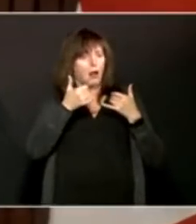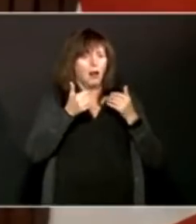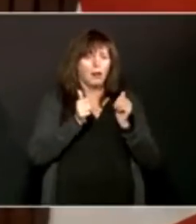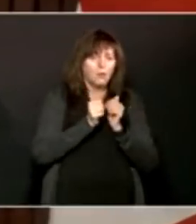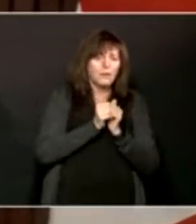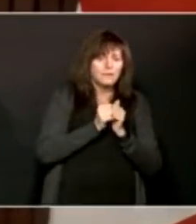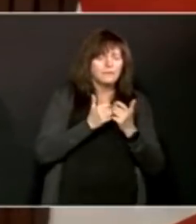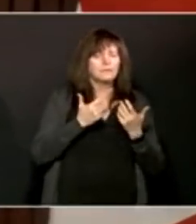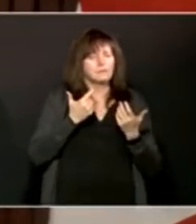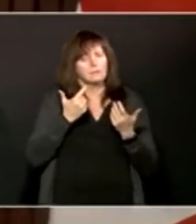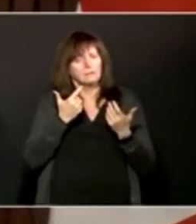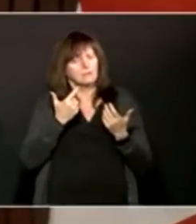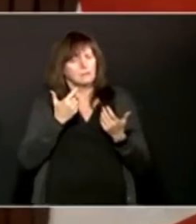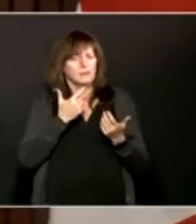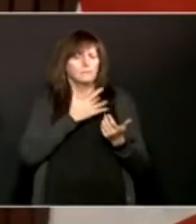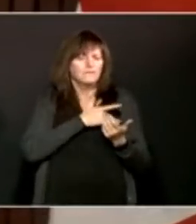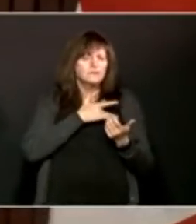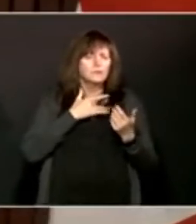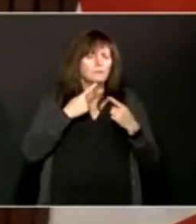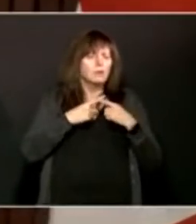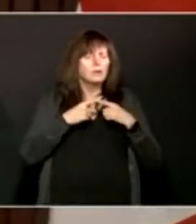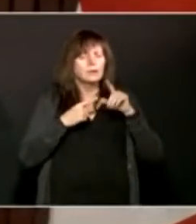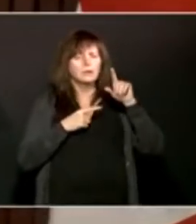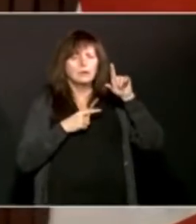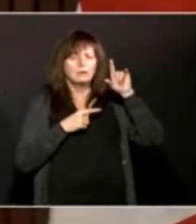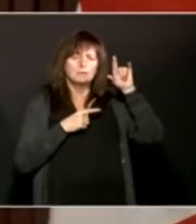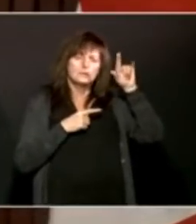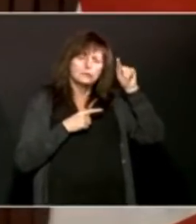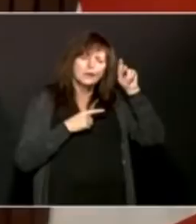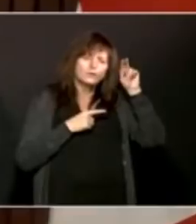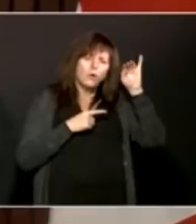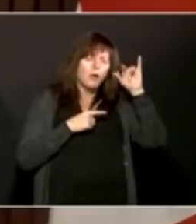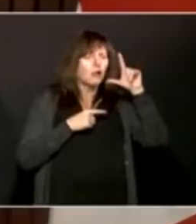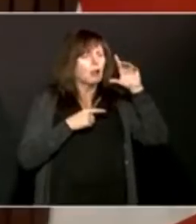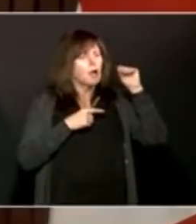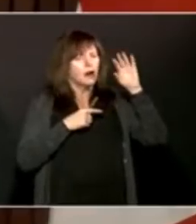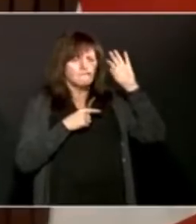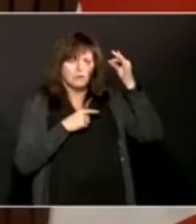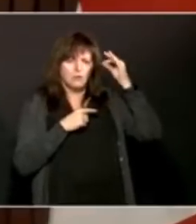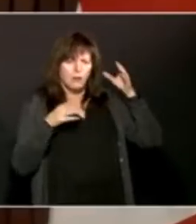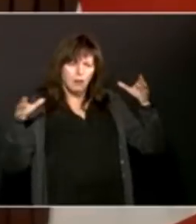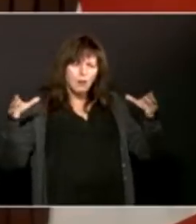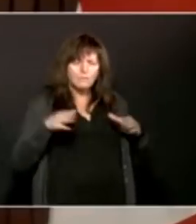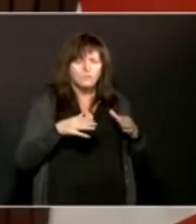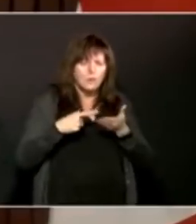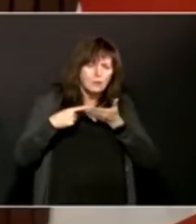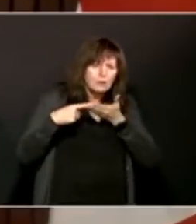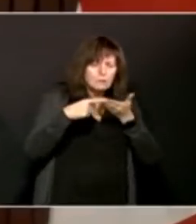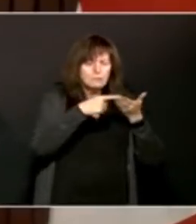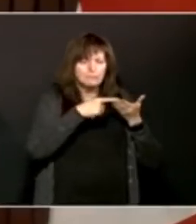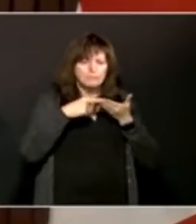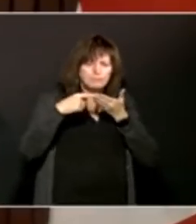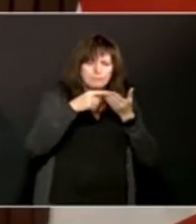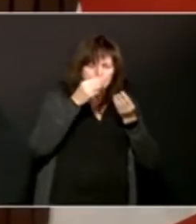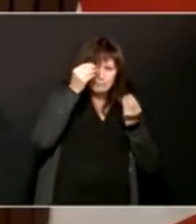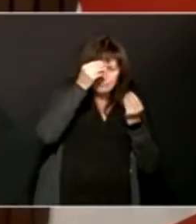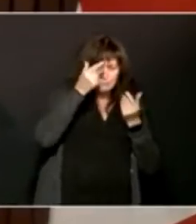federal level and looking at what are the considerations that need to be